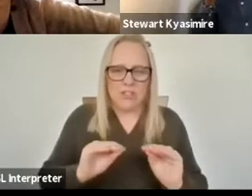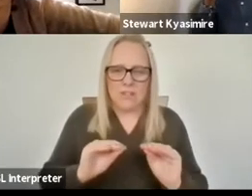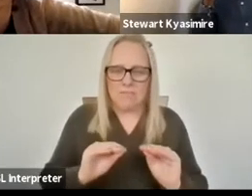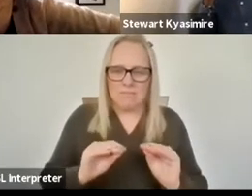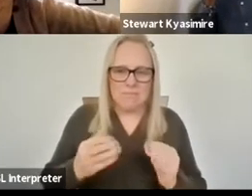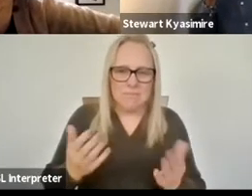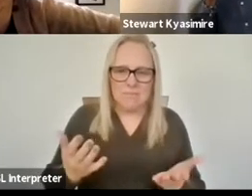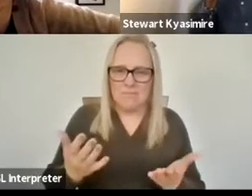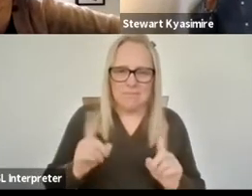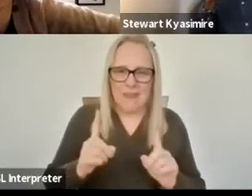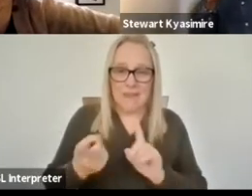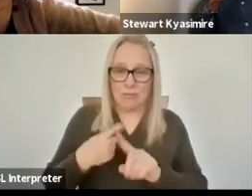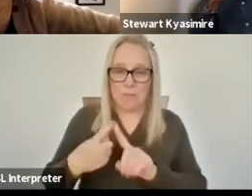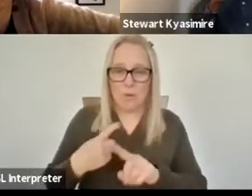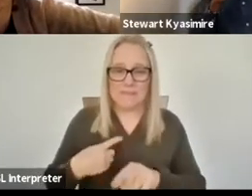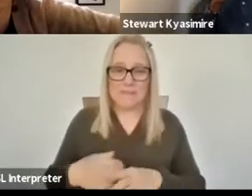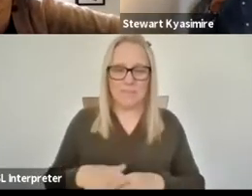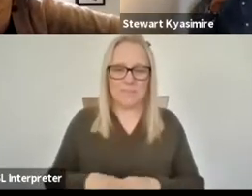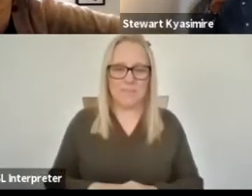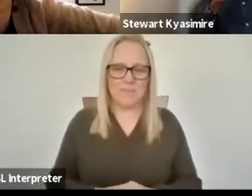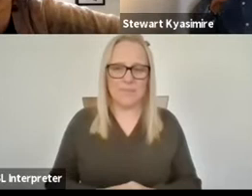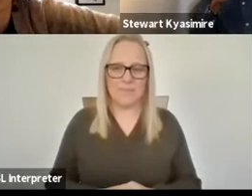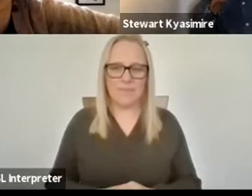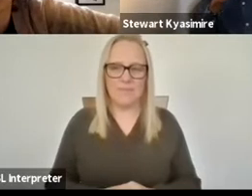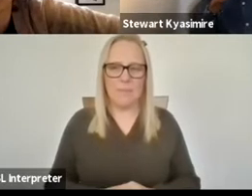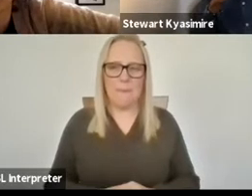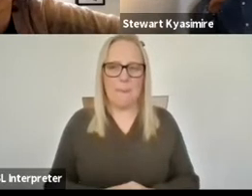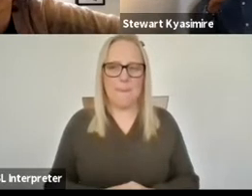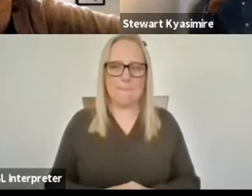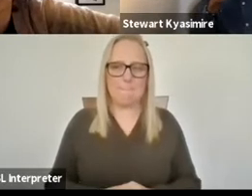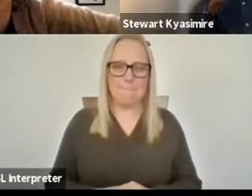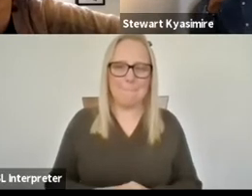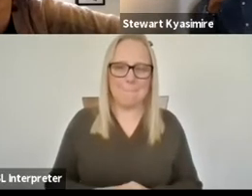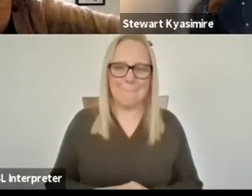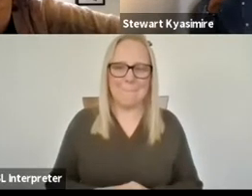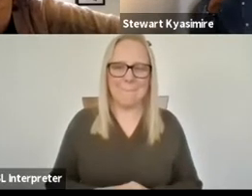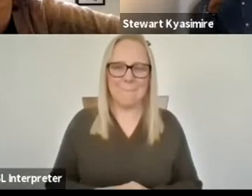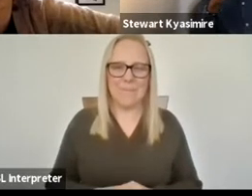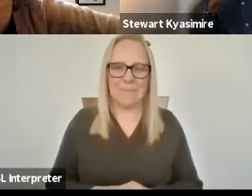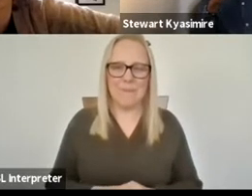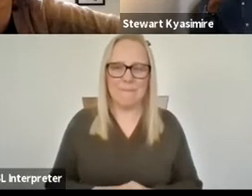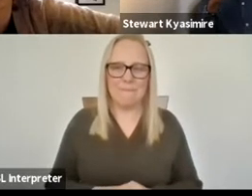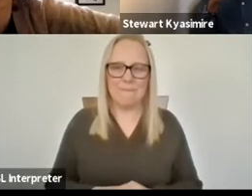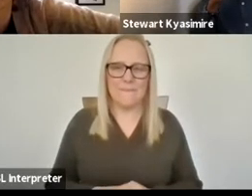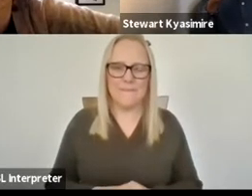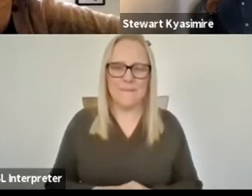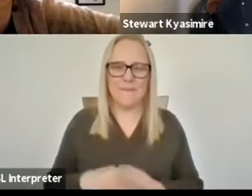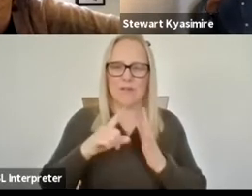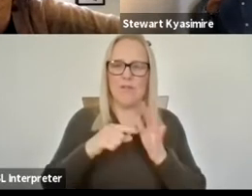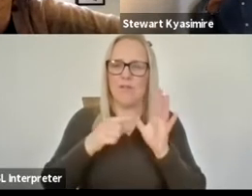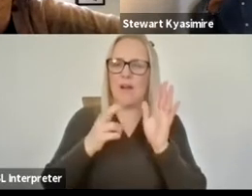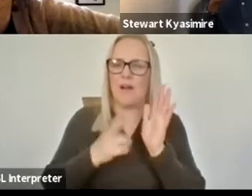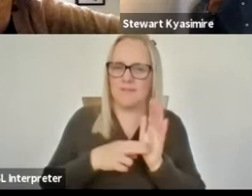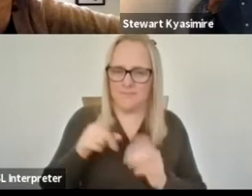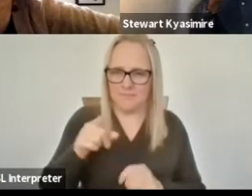respond to that point i can janet i can one thank you